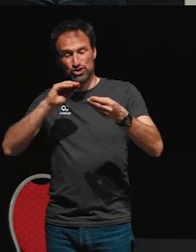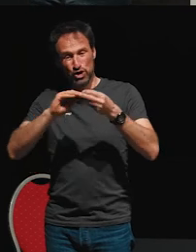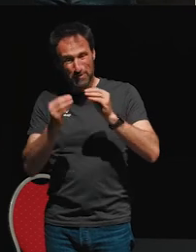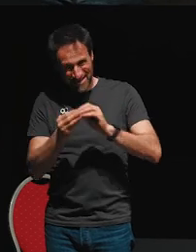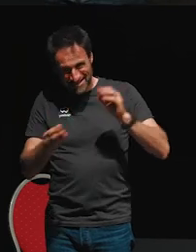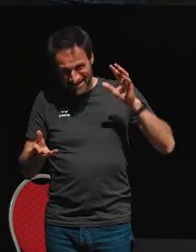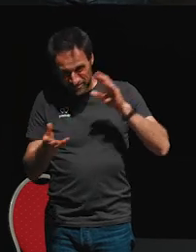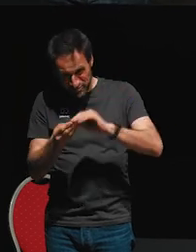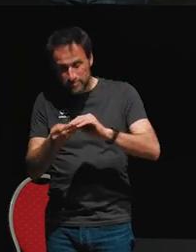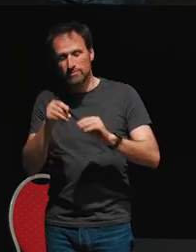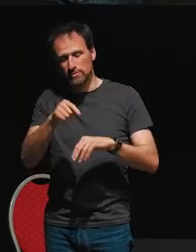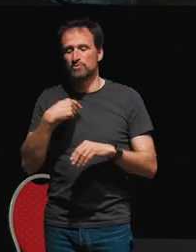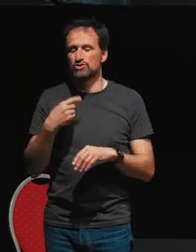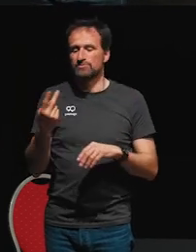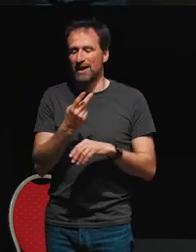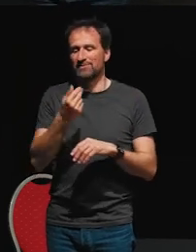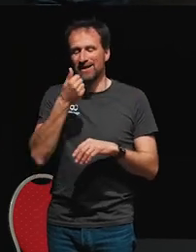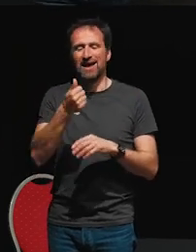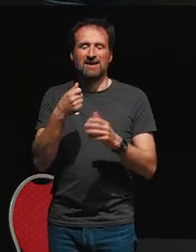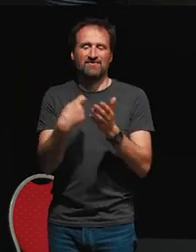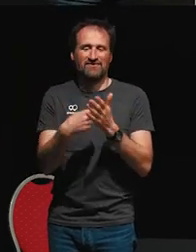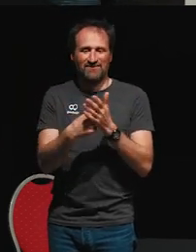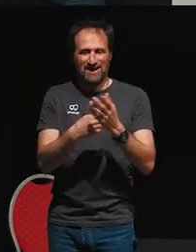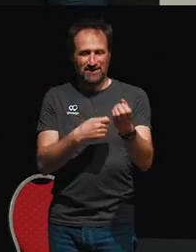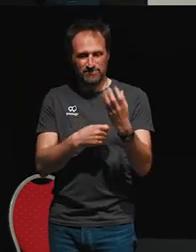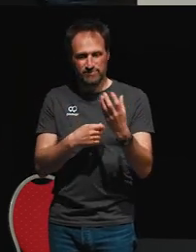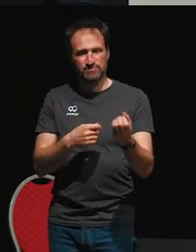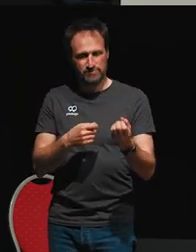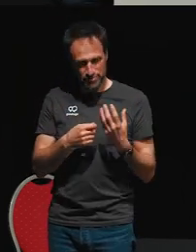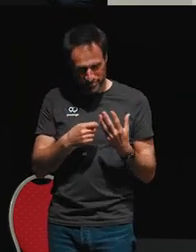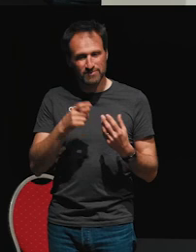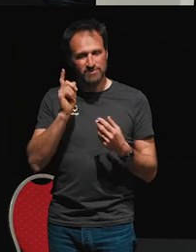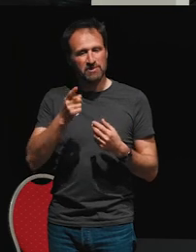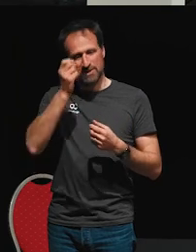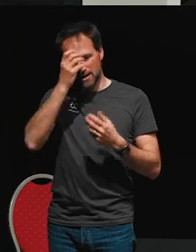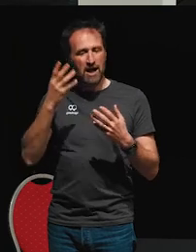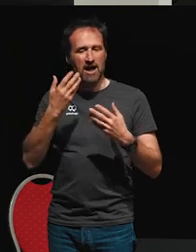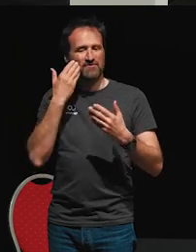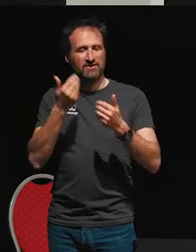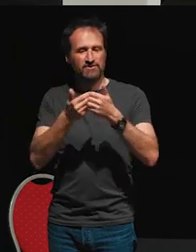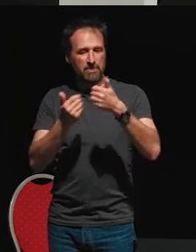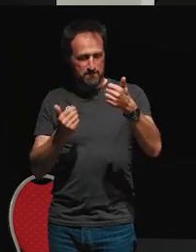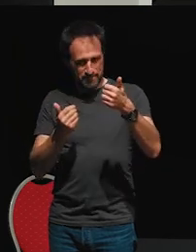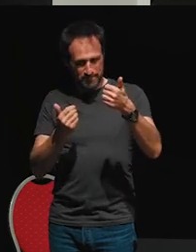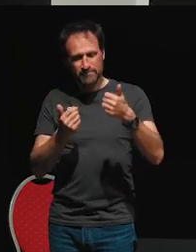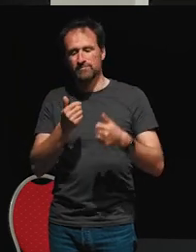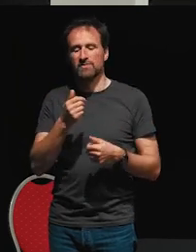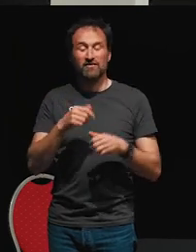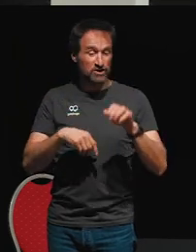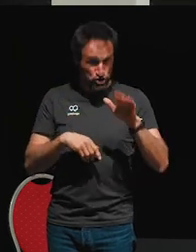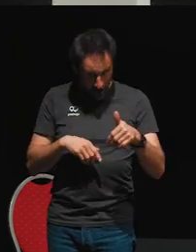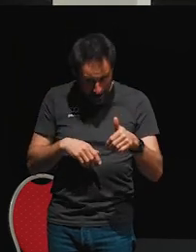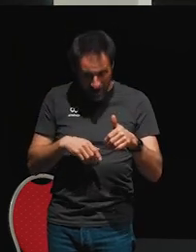value so that when they're combined, it's easy for me to tell them apart. And so I'm mapping start to one and pause to zero,